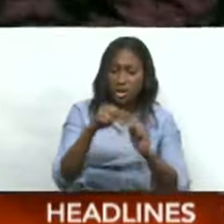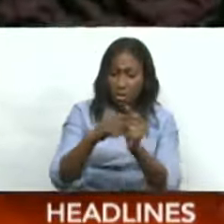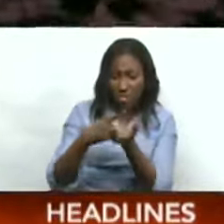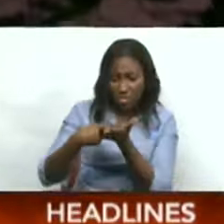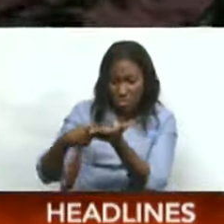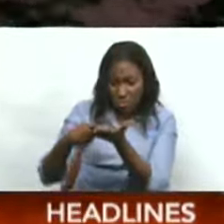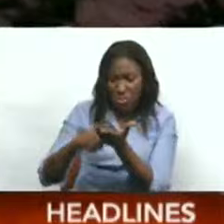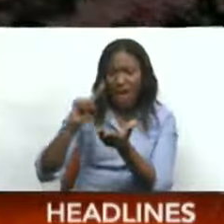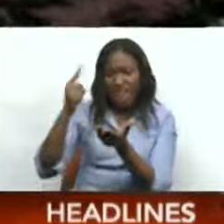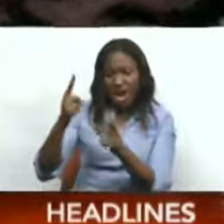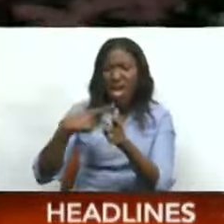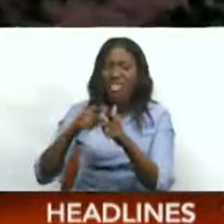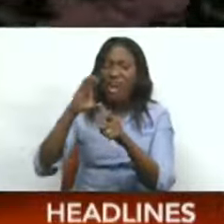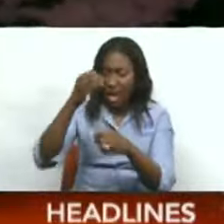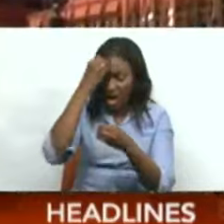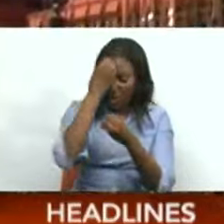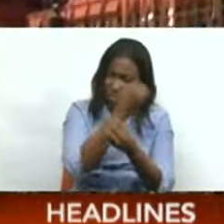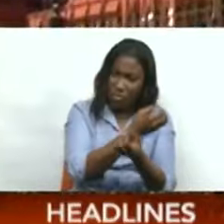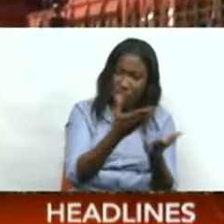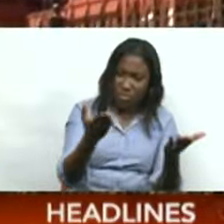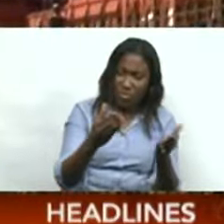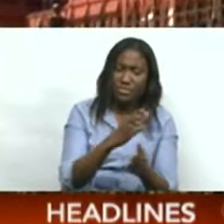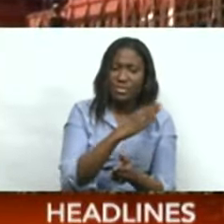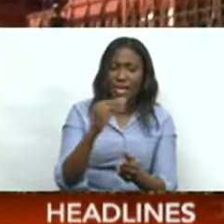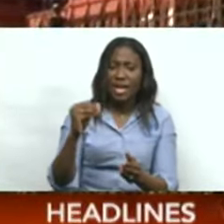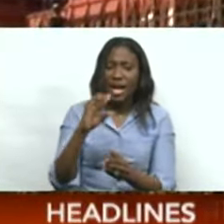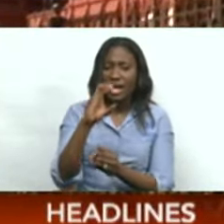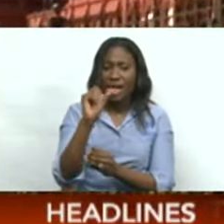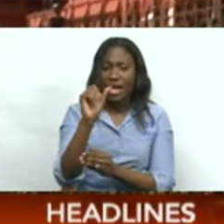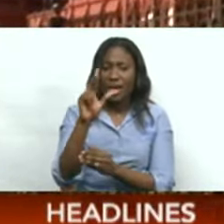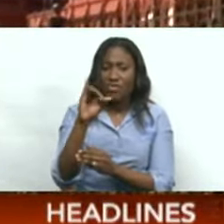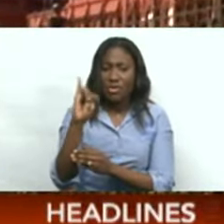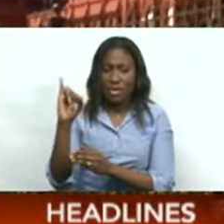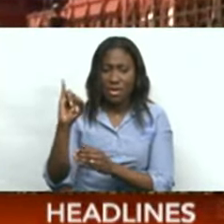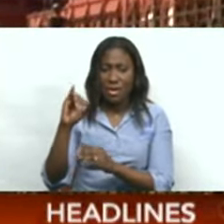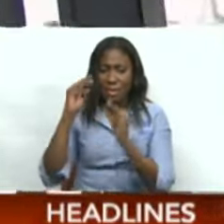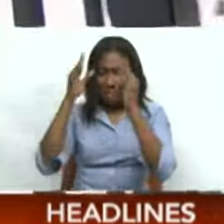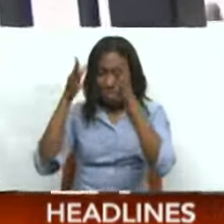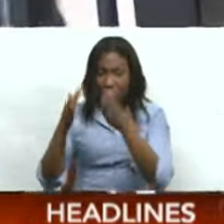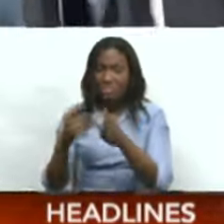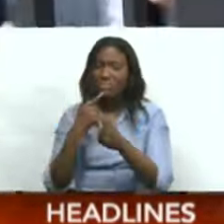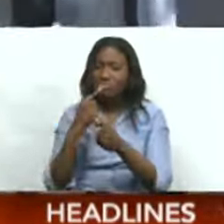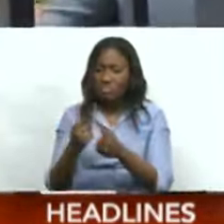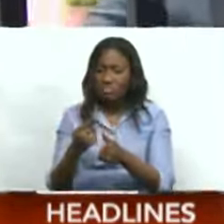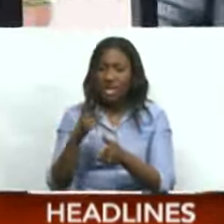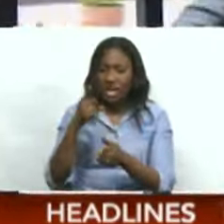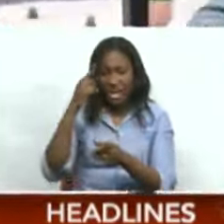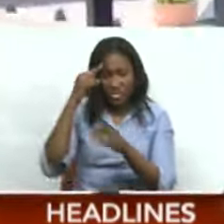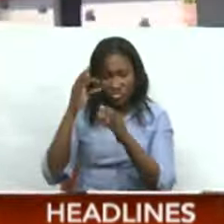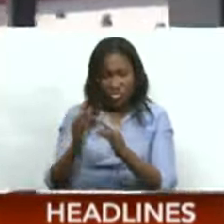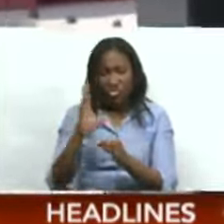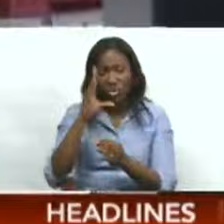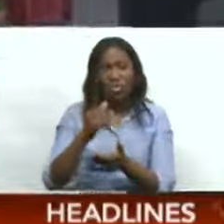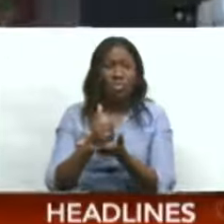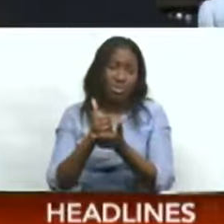making any comments. However, currently East MP Dr. Rashad C. Turan says the decision may be a step in the right direction.